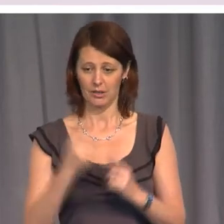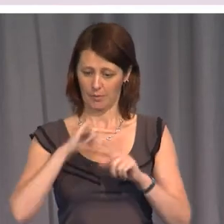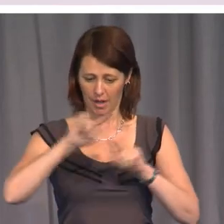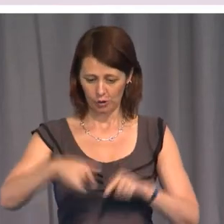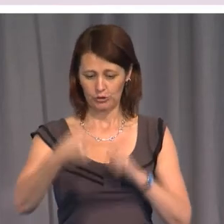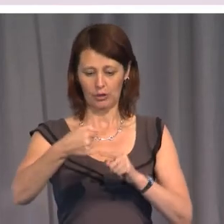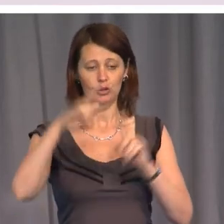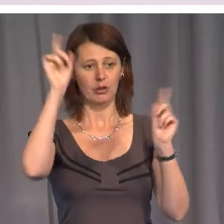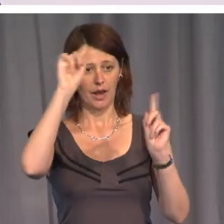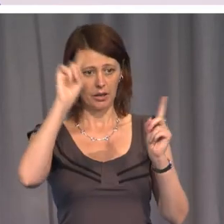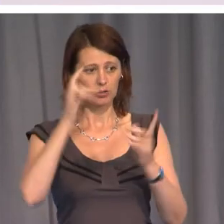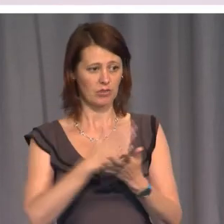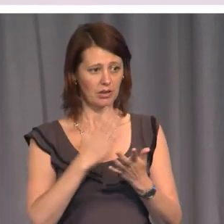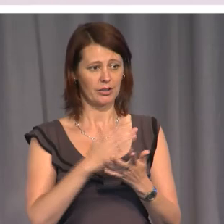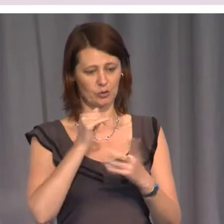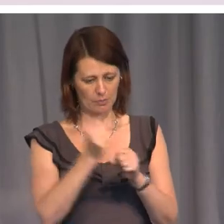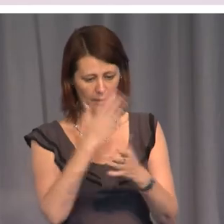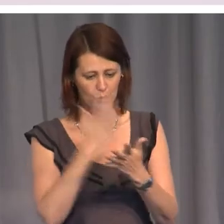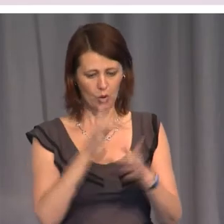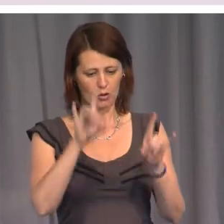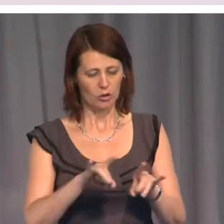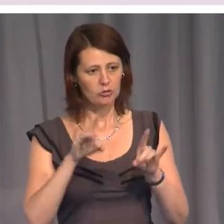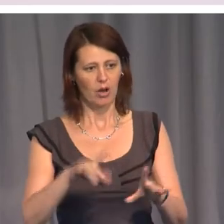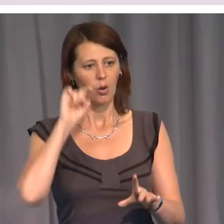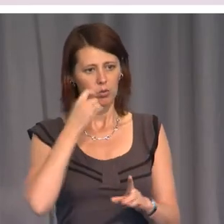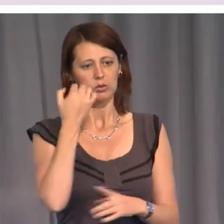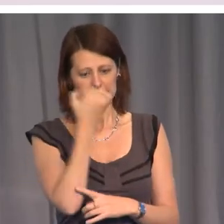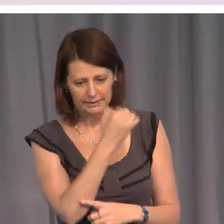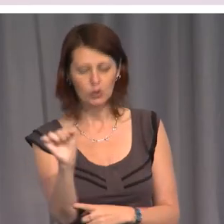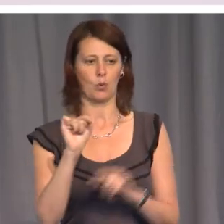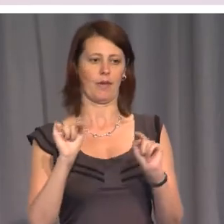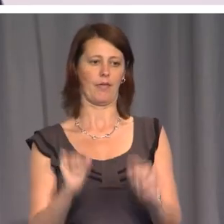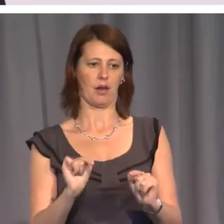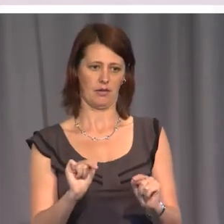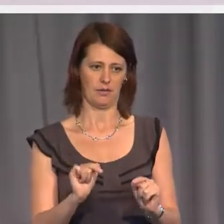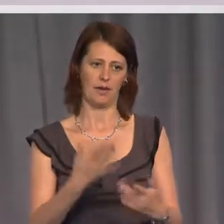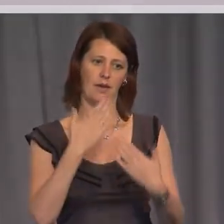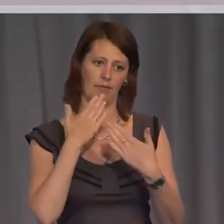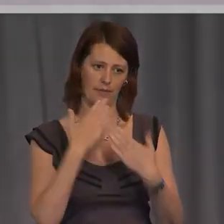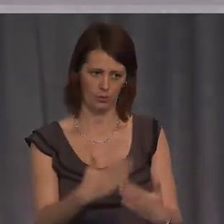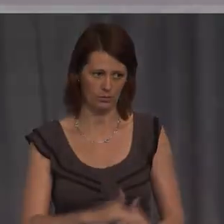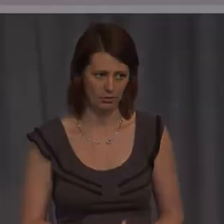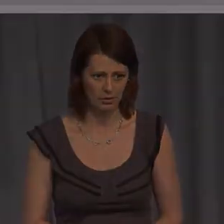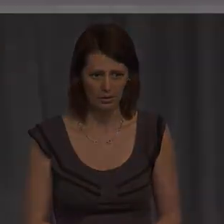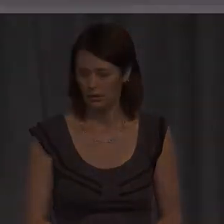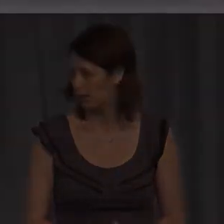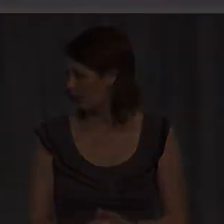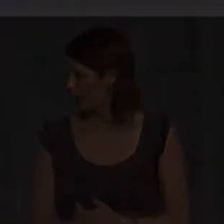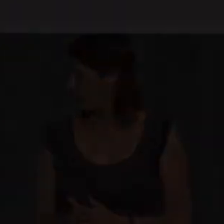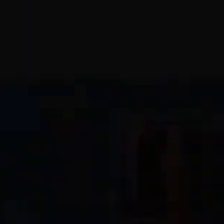is to ensure that Australia will still be there. Thank you. Thank you. Thank you.